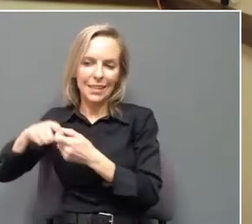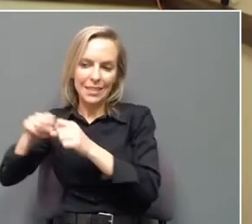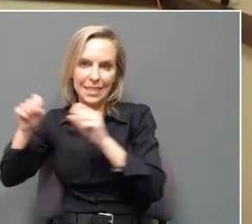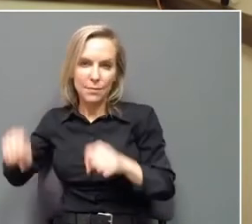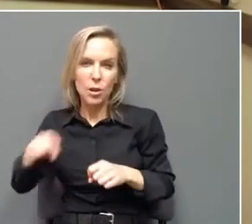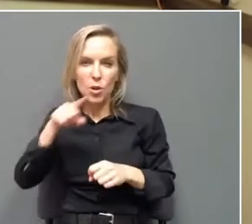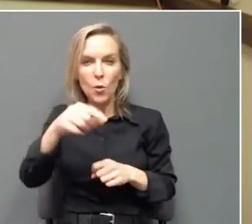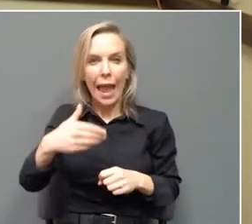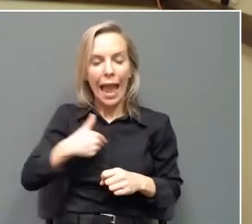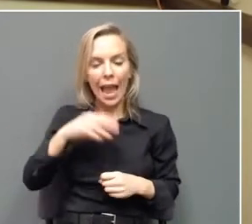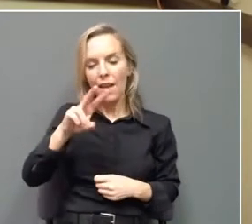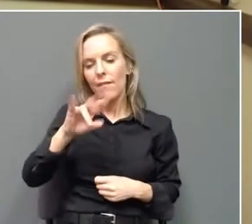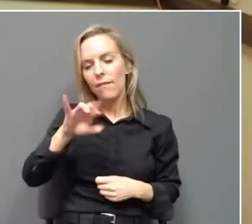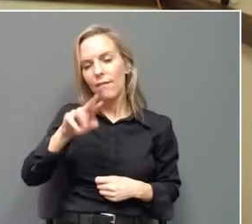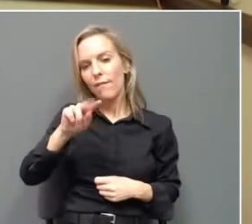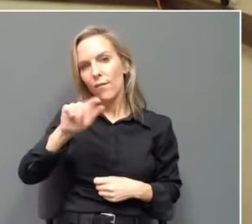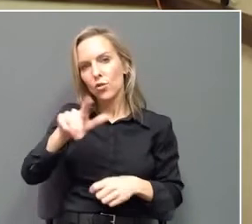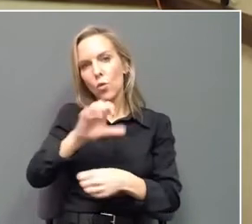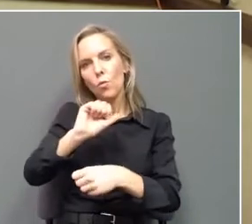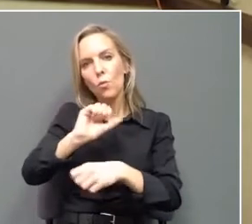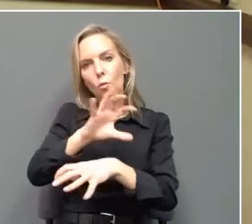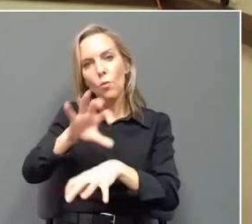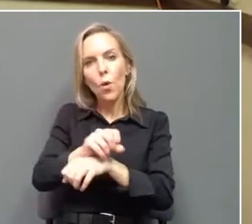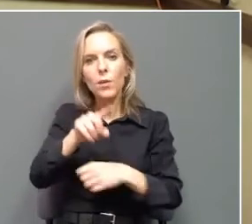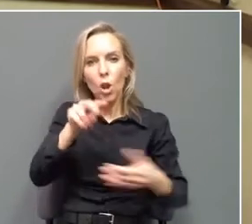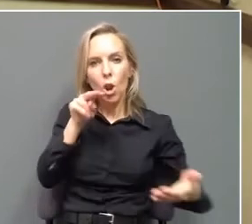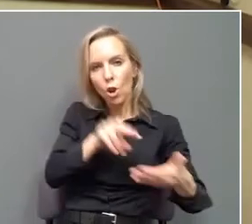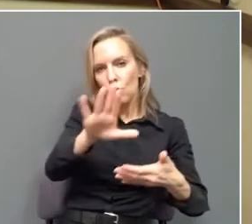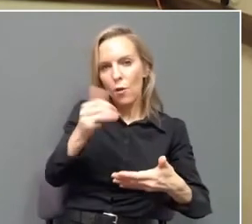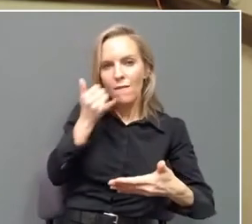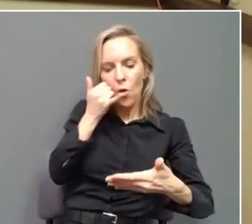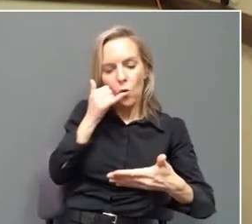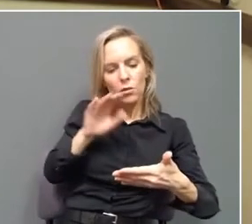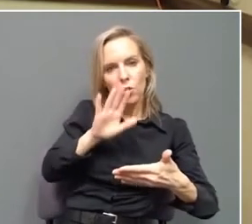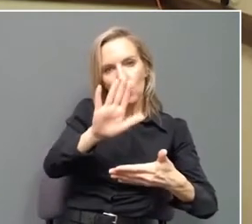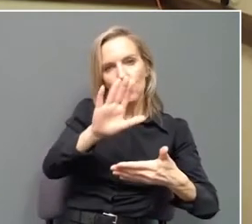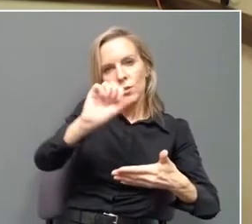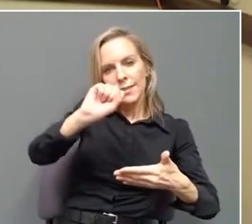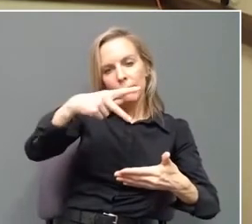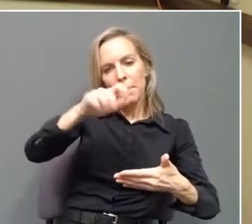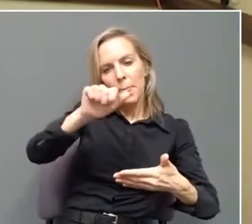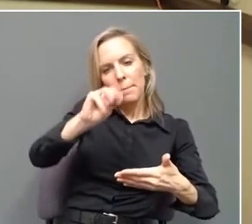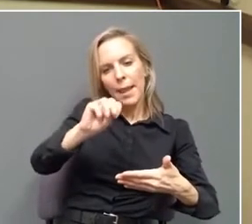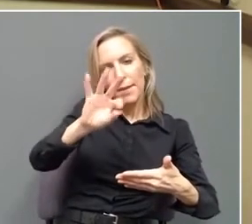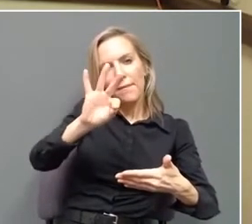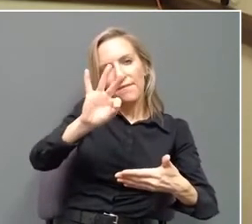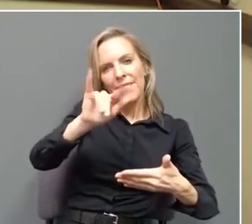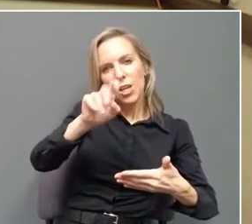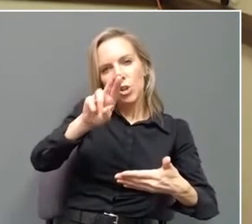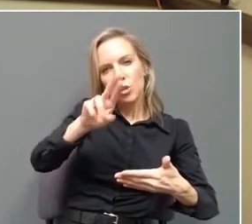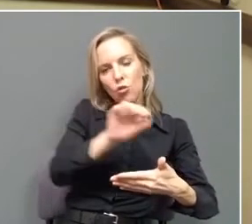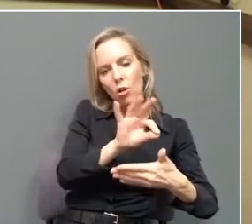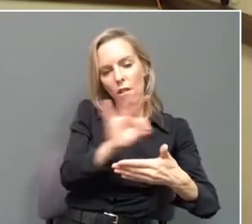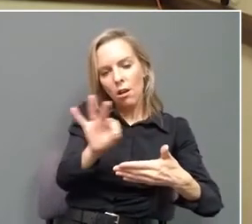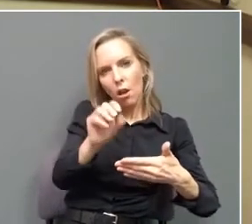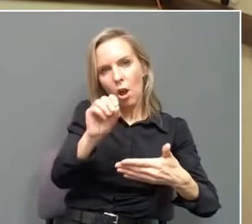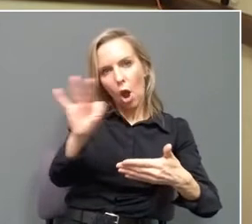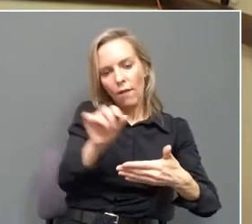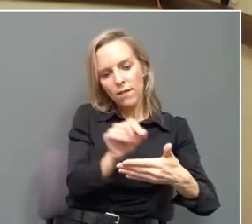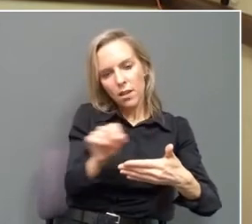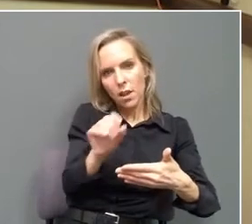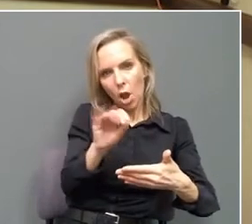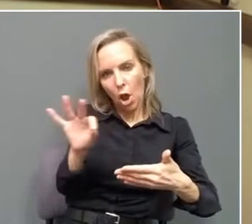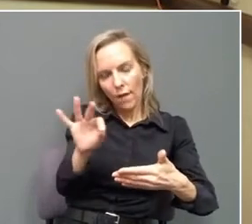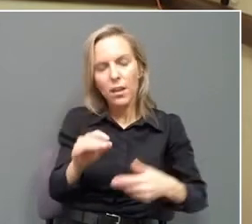appointment, check your settings and make sure the spam filter is turned off. Luckily, last week, there were only